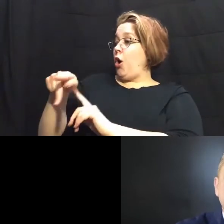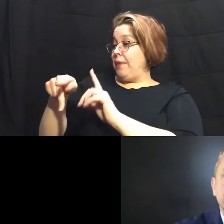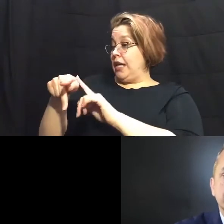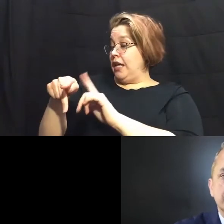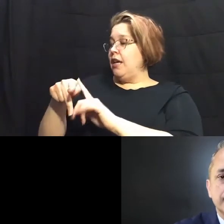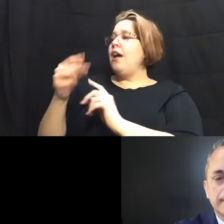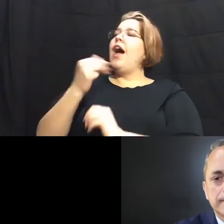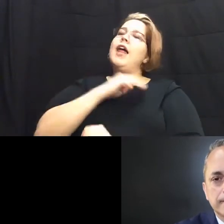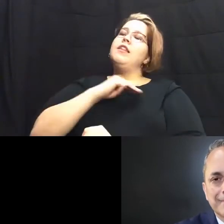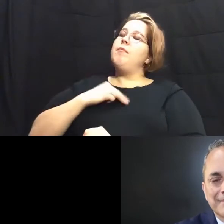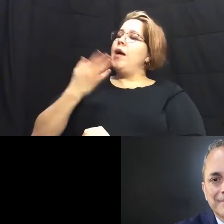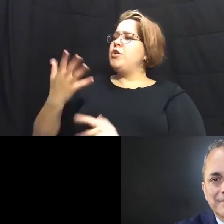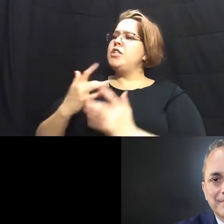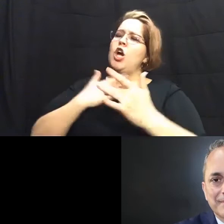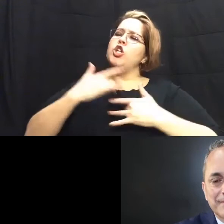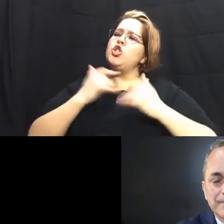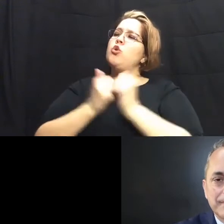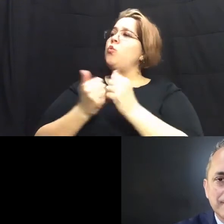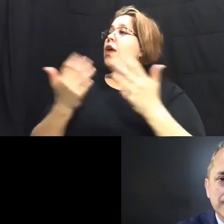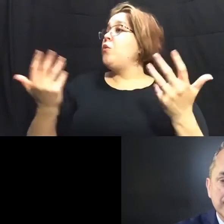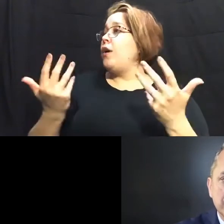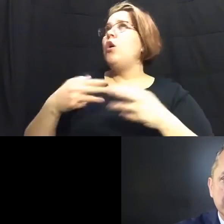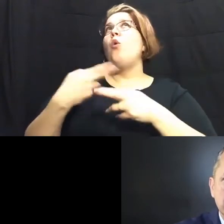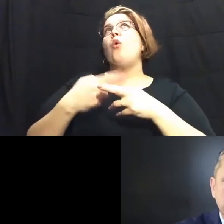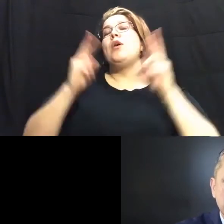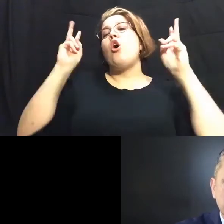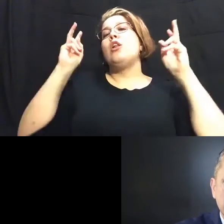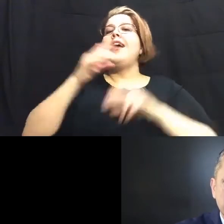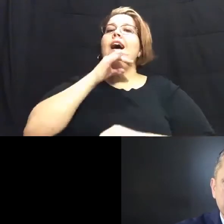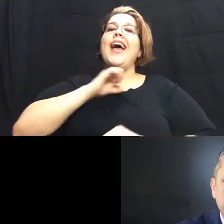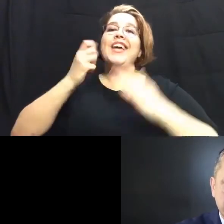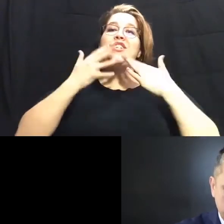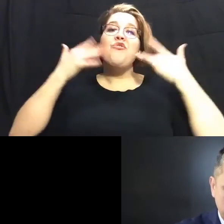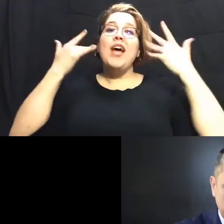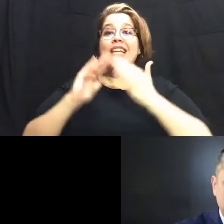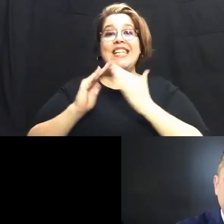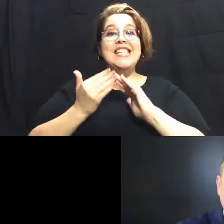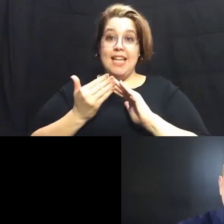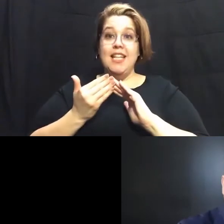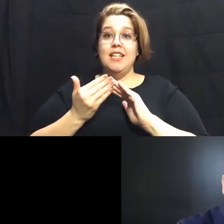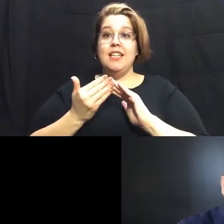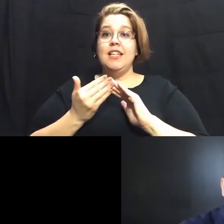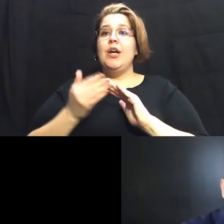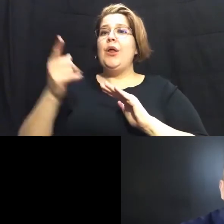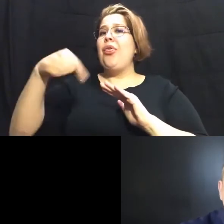members care about is um what we call an age-friendly city those resources and